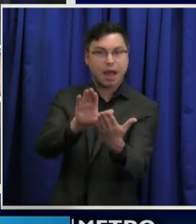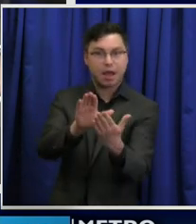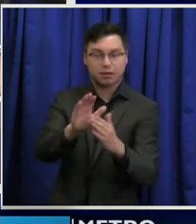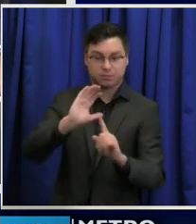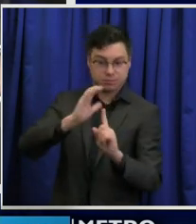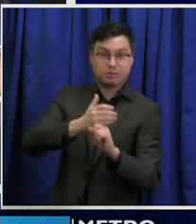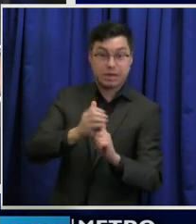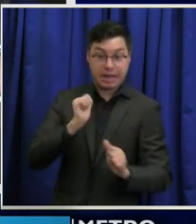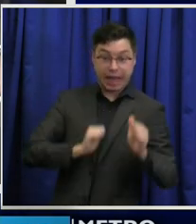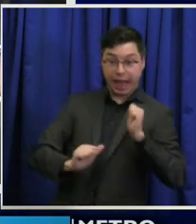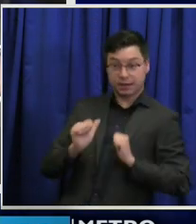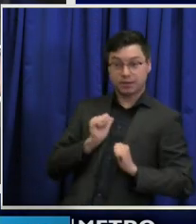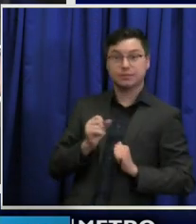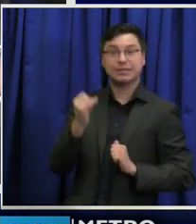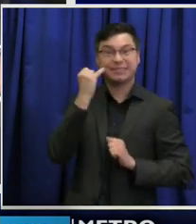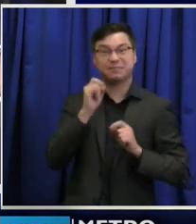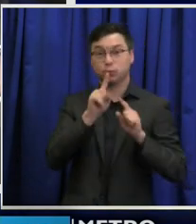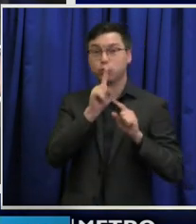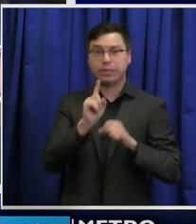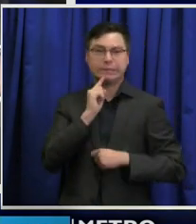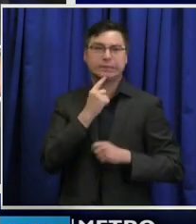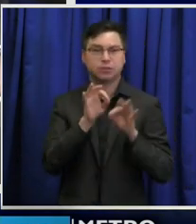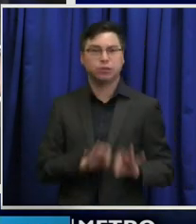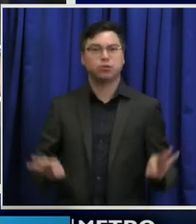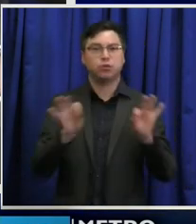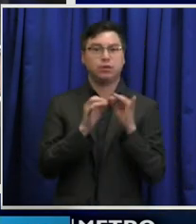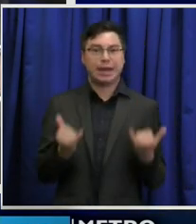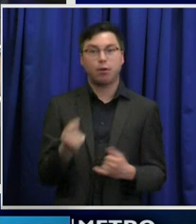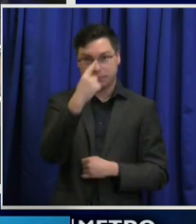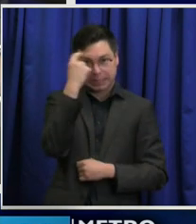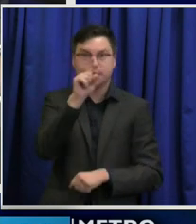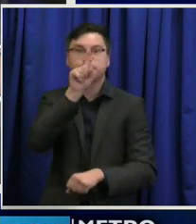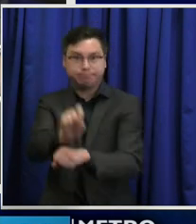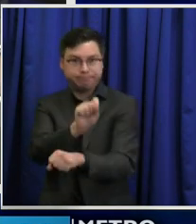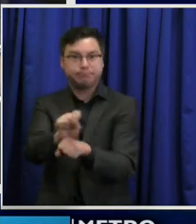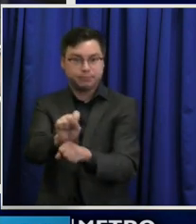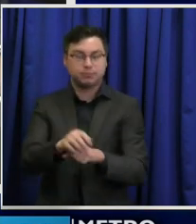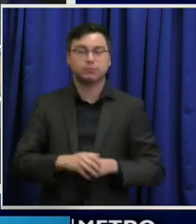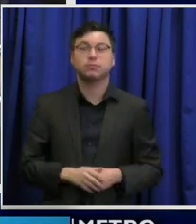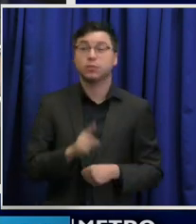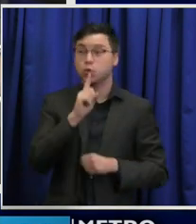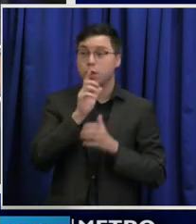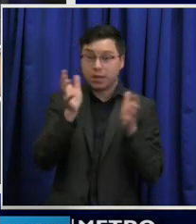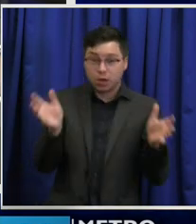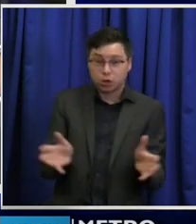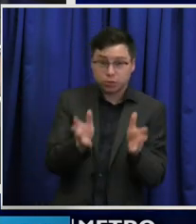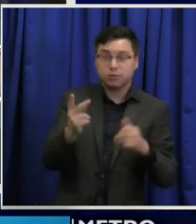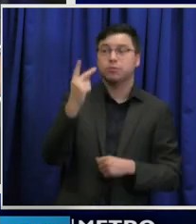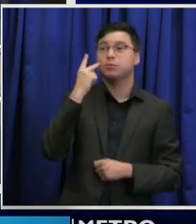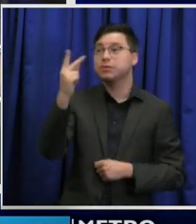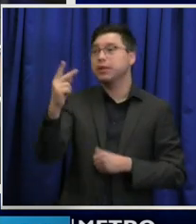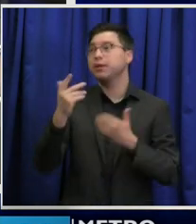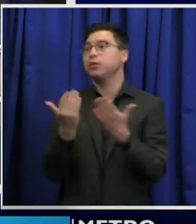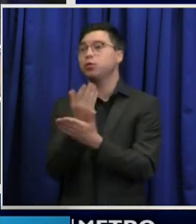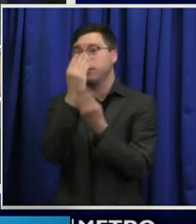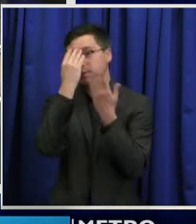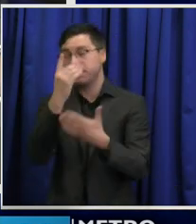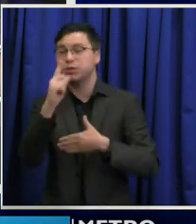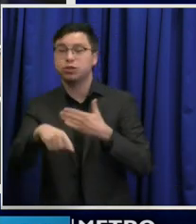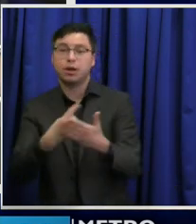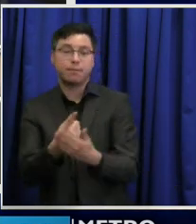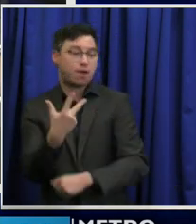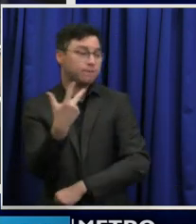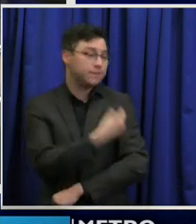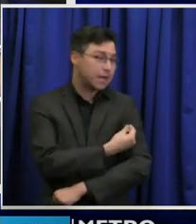this is critical now, because it is critical now. And it is very encouraging to hear all the news around vaccines, or the newly